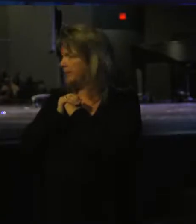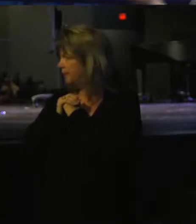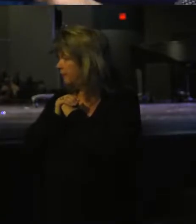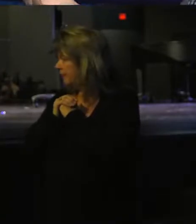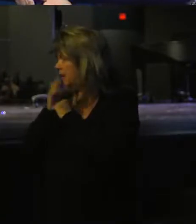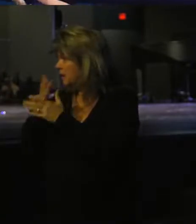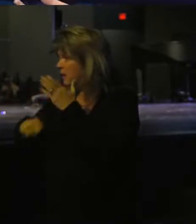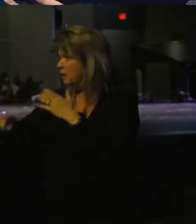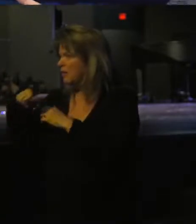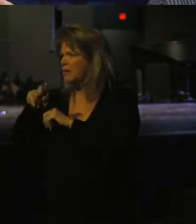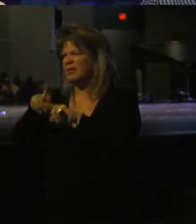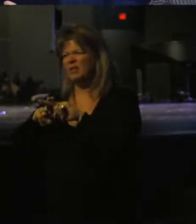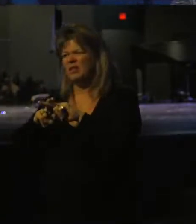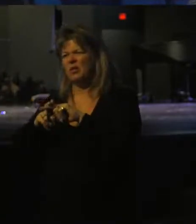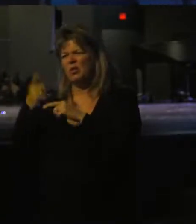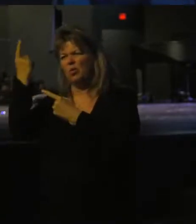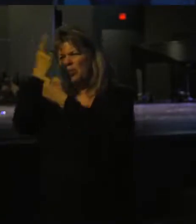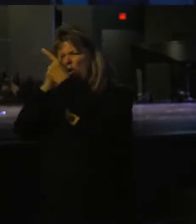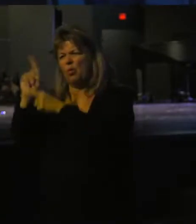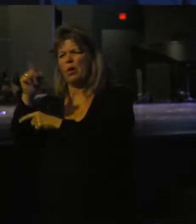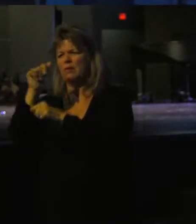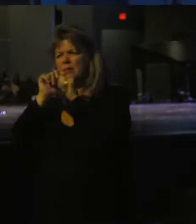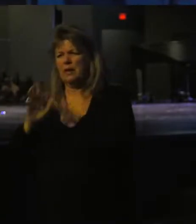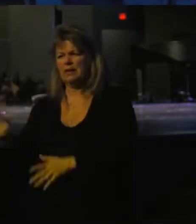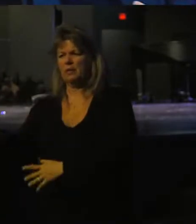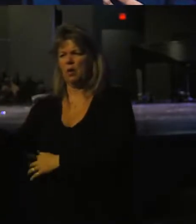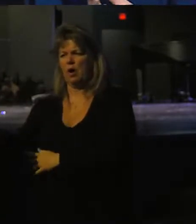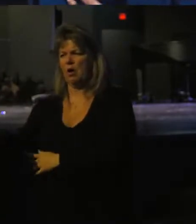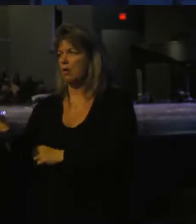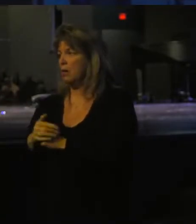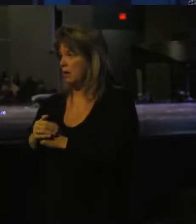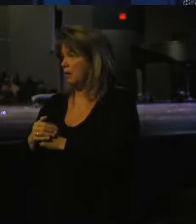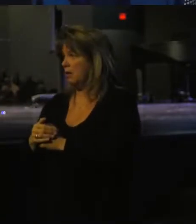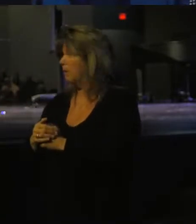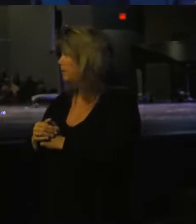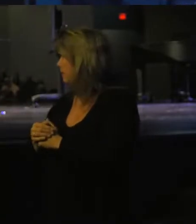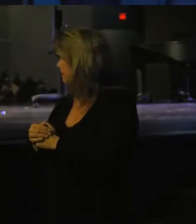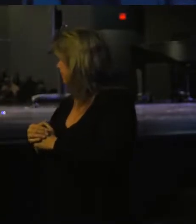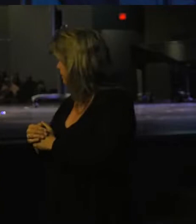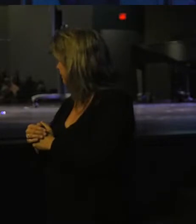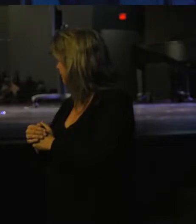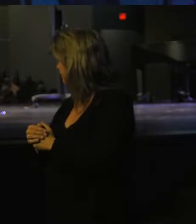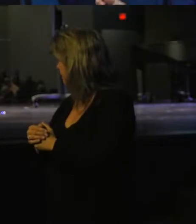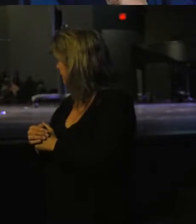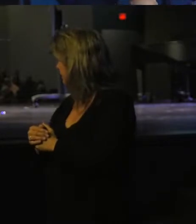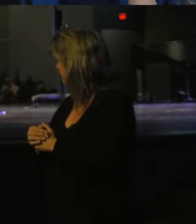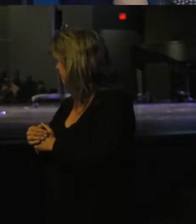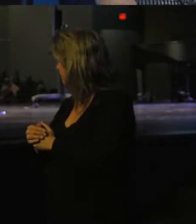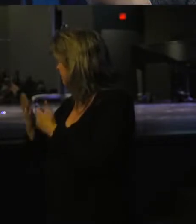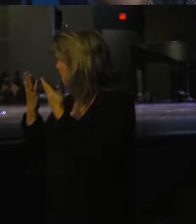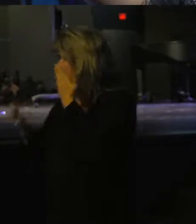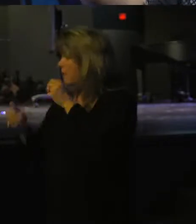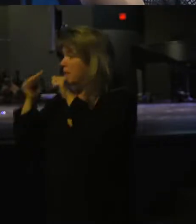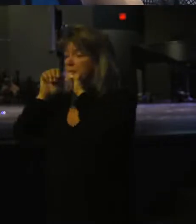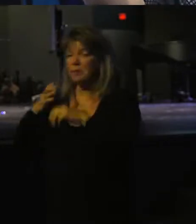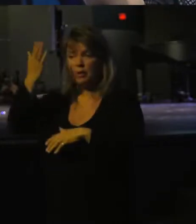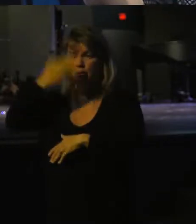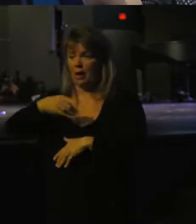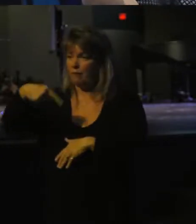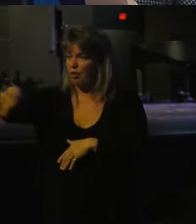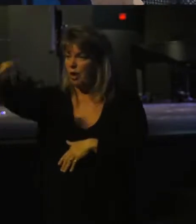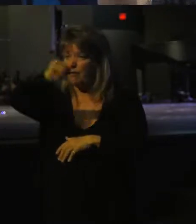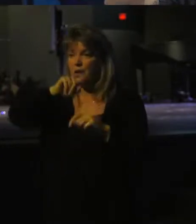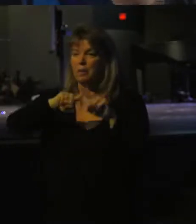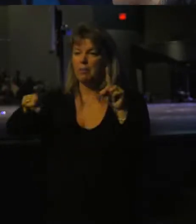Some of you were sitting there wondering where the blessing's at. Maybe it's close. Maybe the blessing's right in front of you,